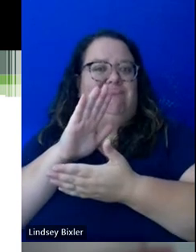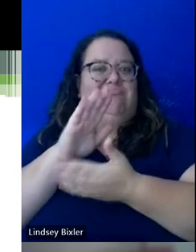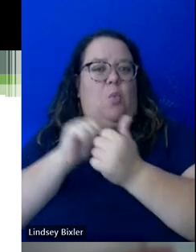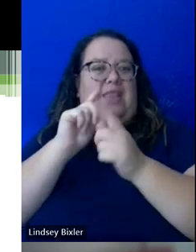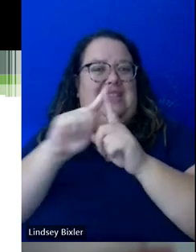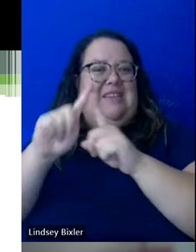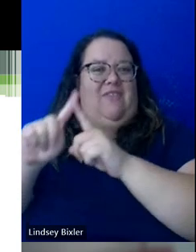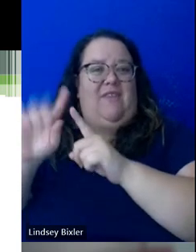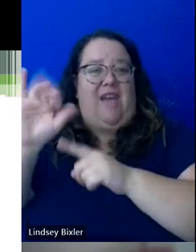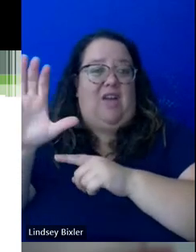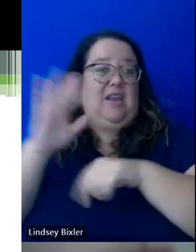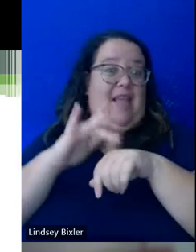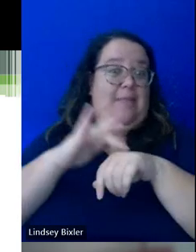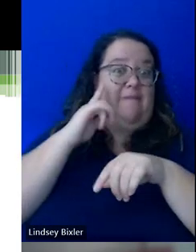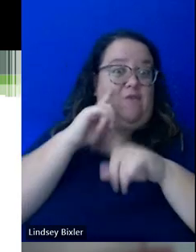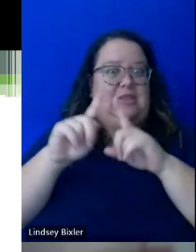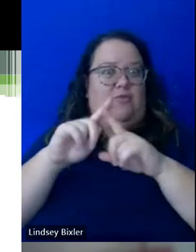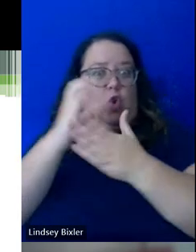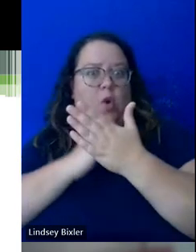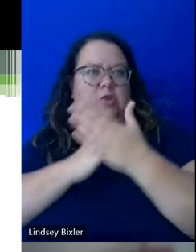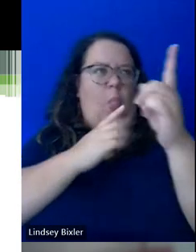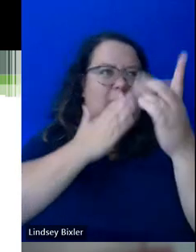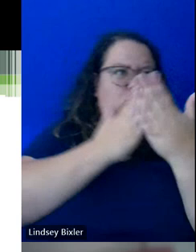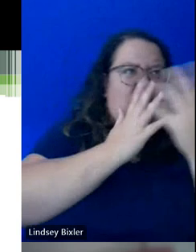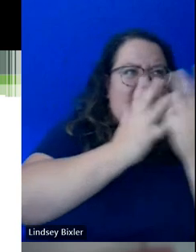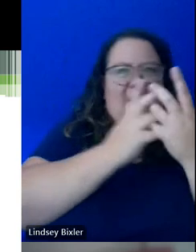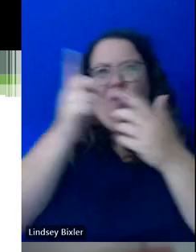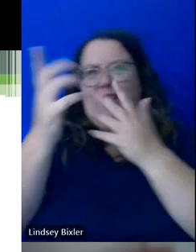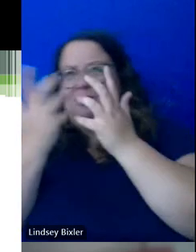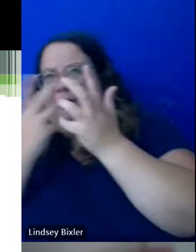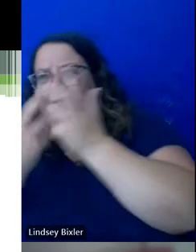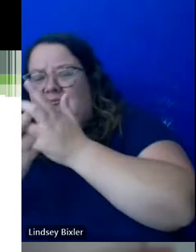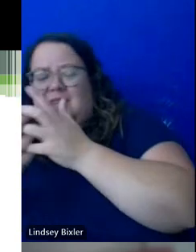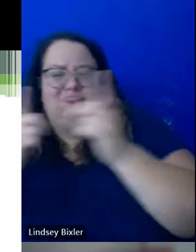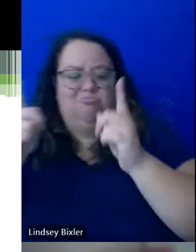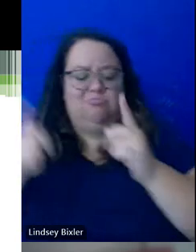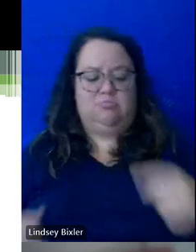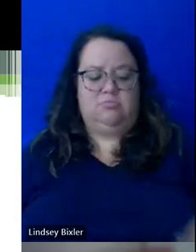members available for different courses and kind of solicit that advice around what might be the best fit for them.